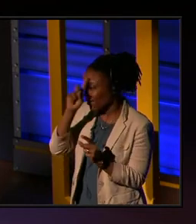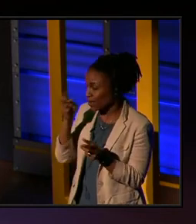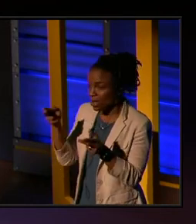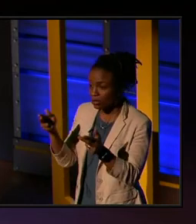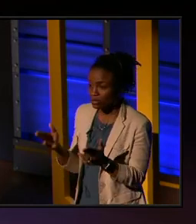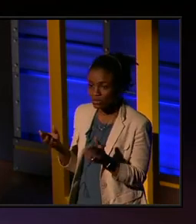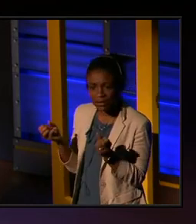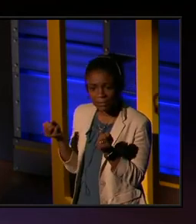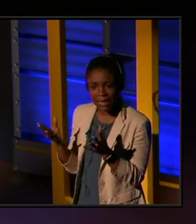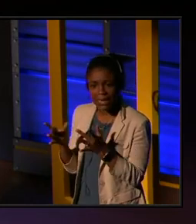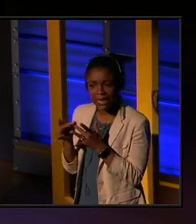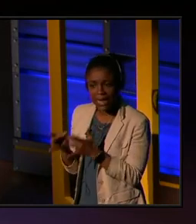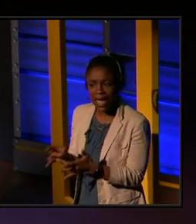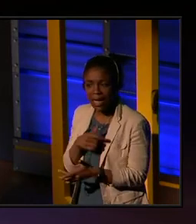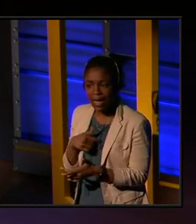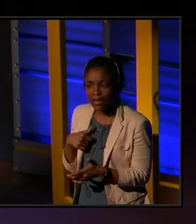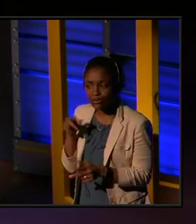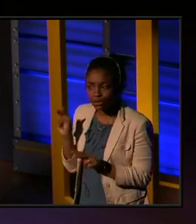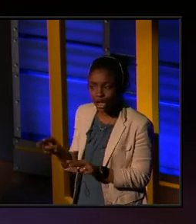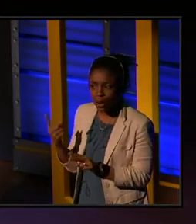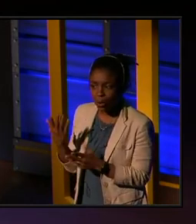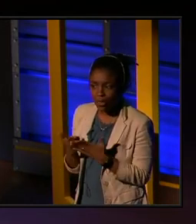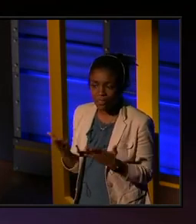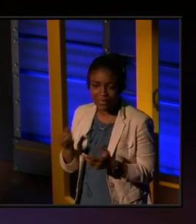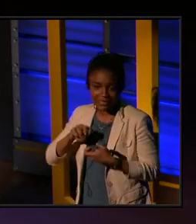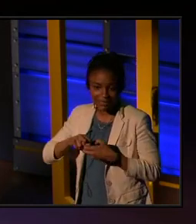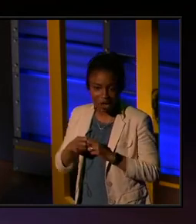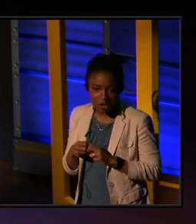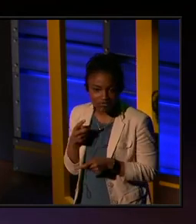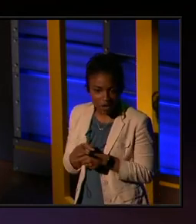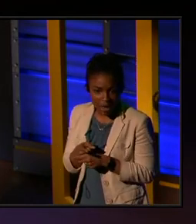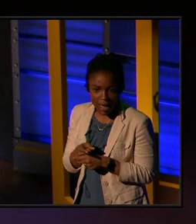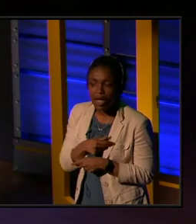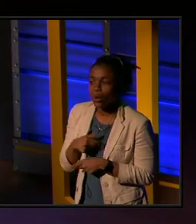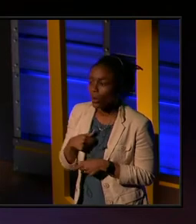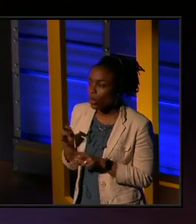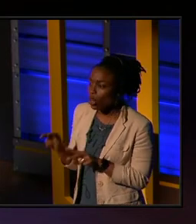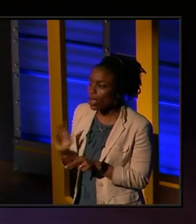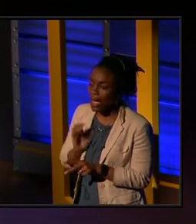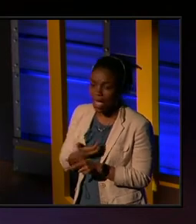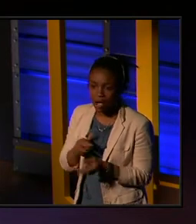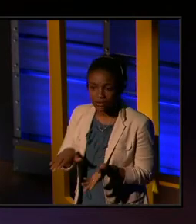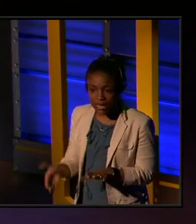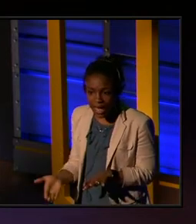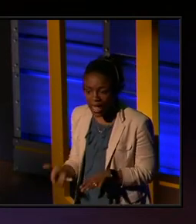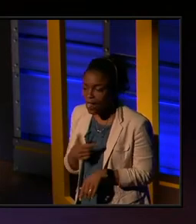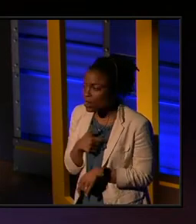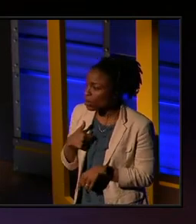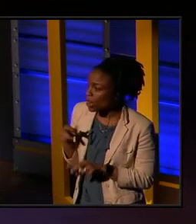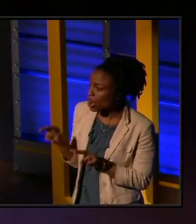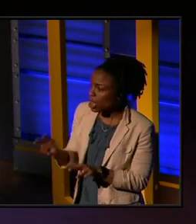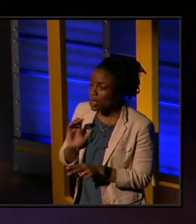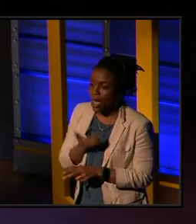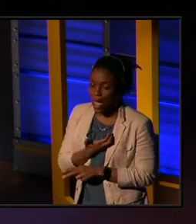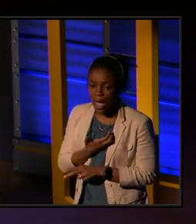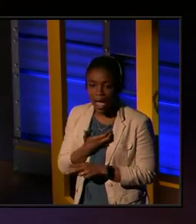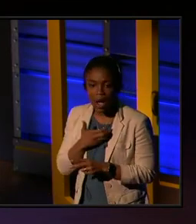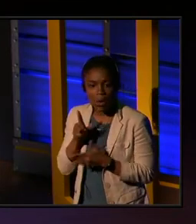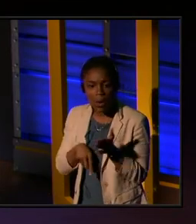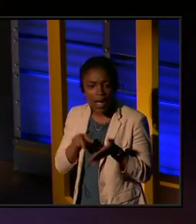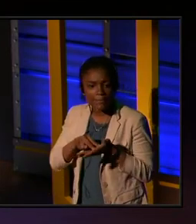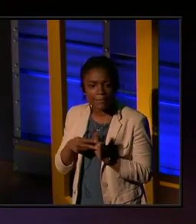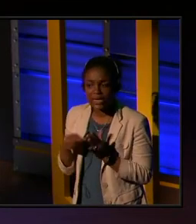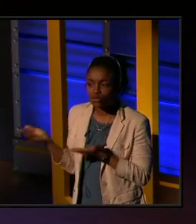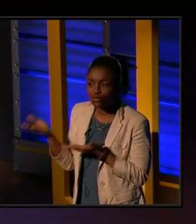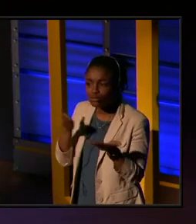guide us to look at the one thing that's difficult. Right? We're looking at our death. And we're looking at what it means to